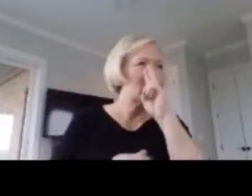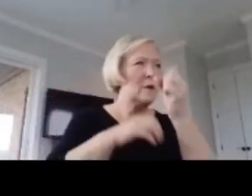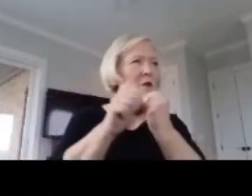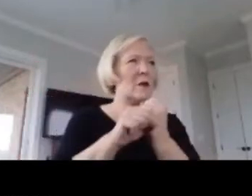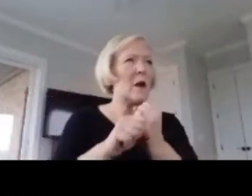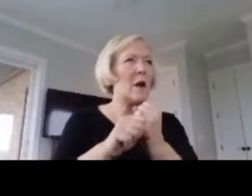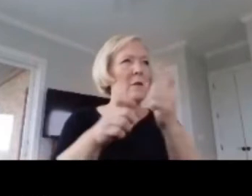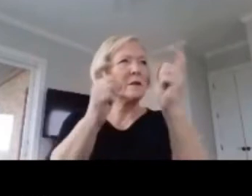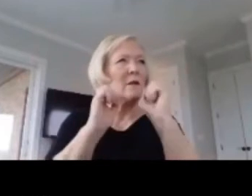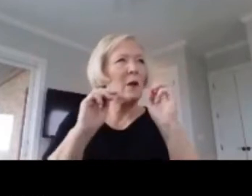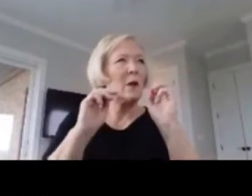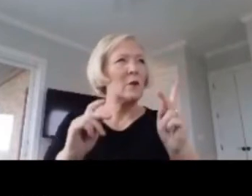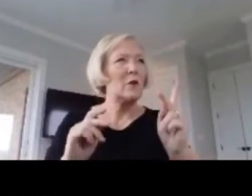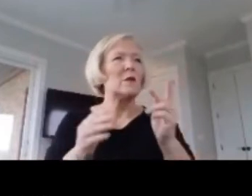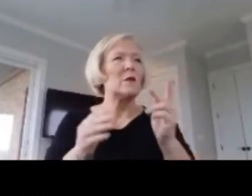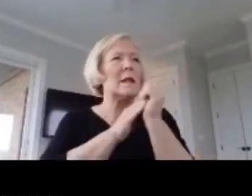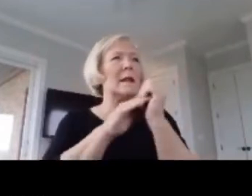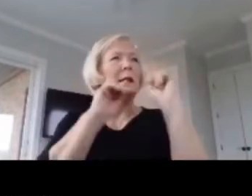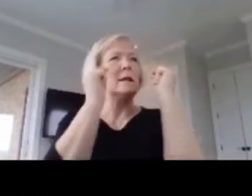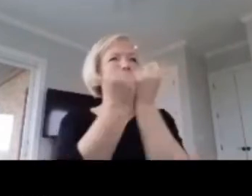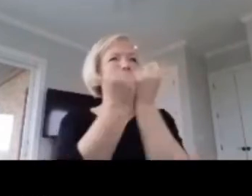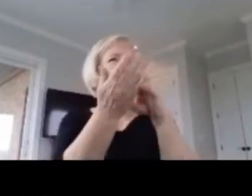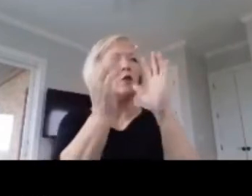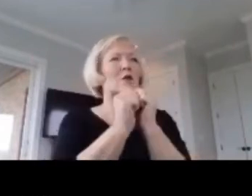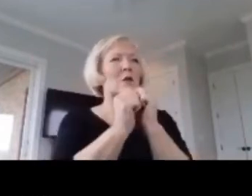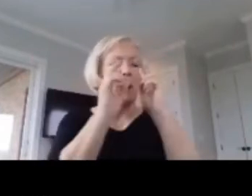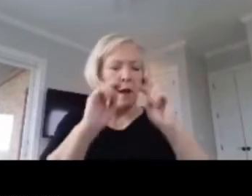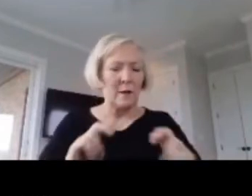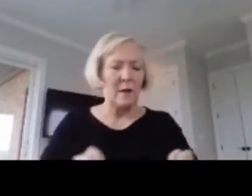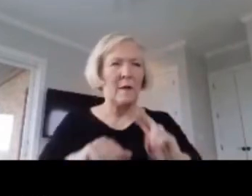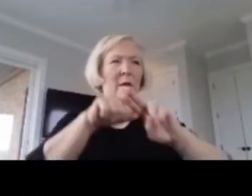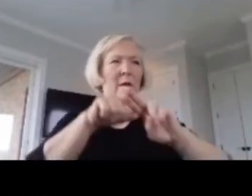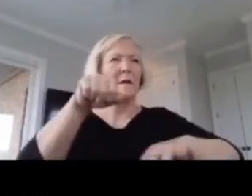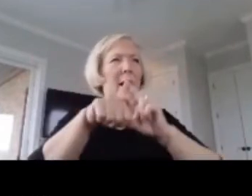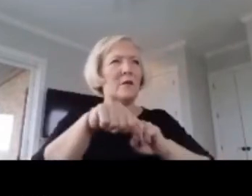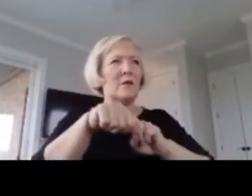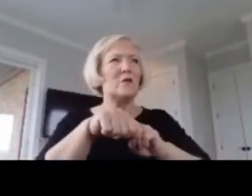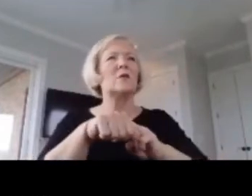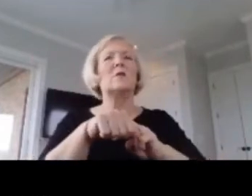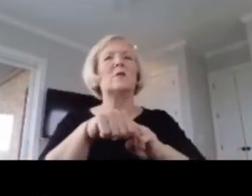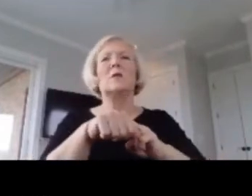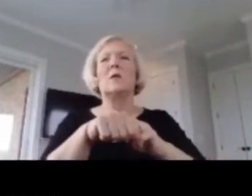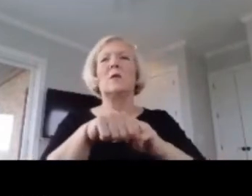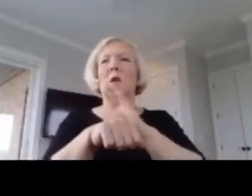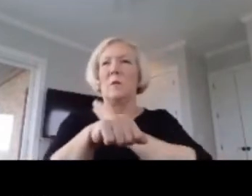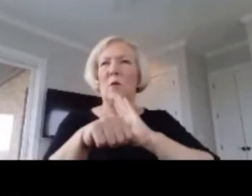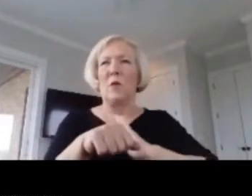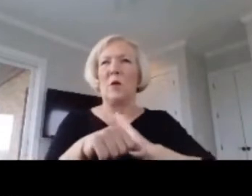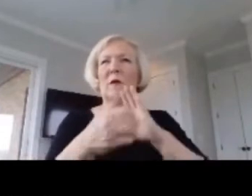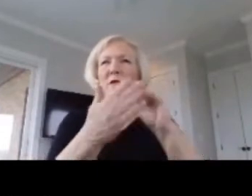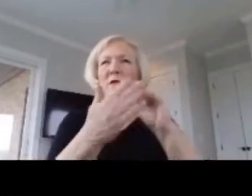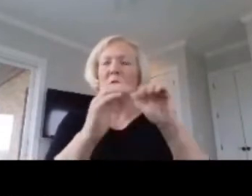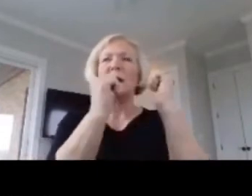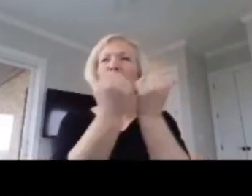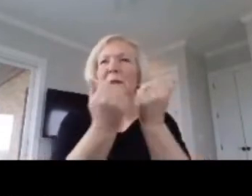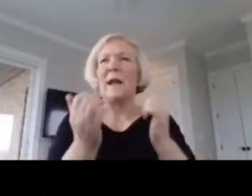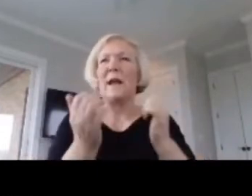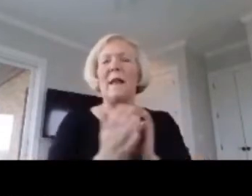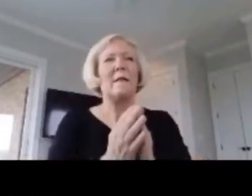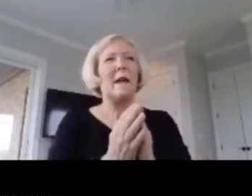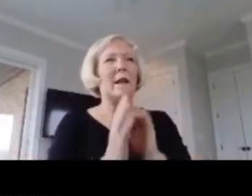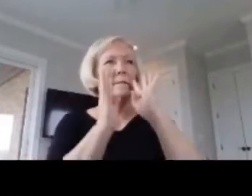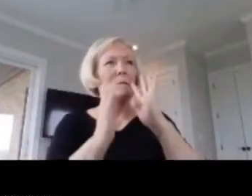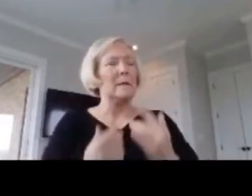students to analyze the National Board Standards for Student Agency. This work sparked discussions about what student